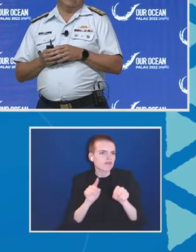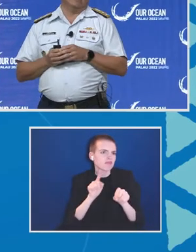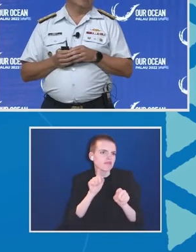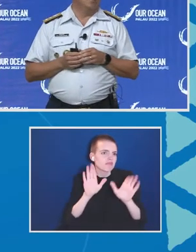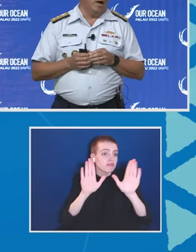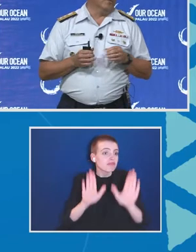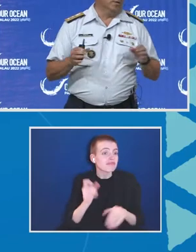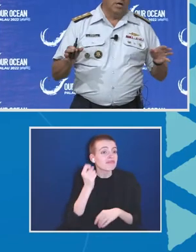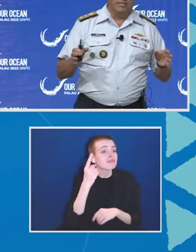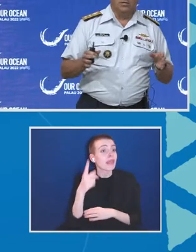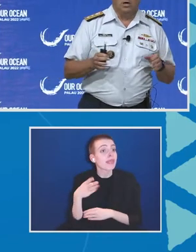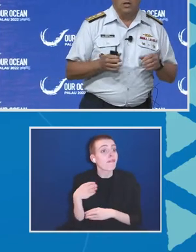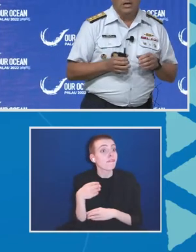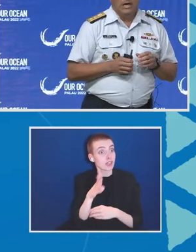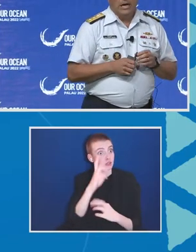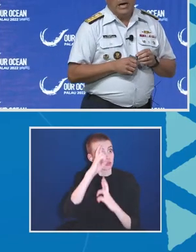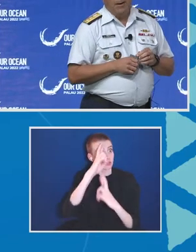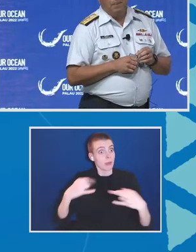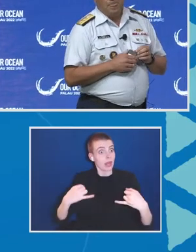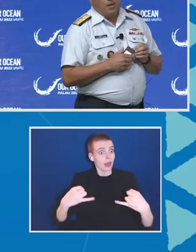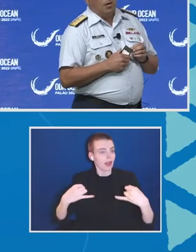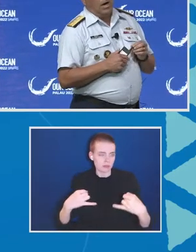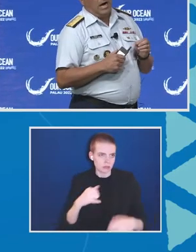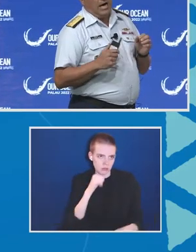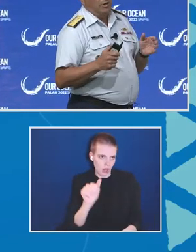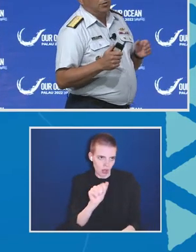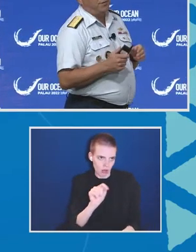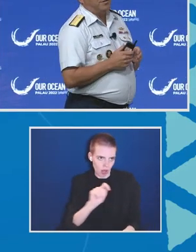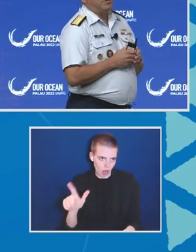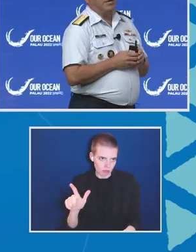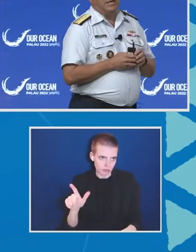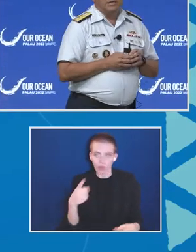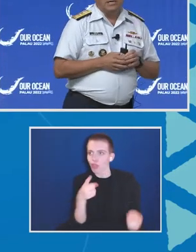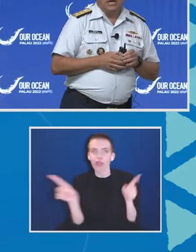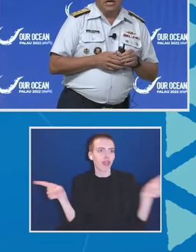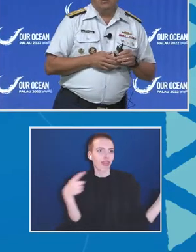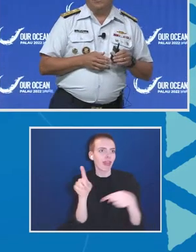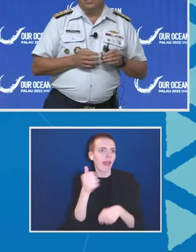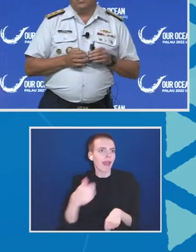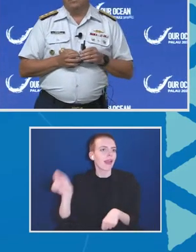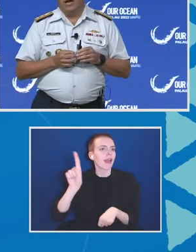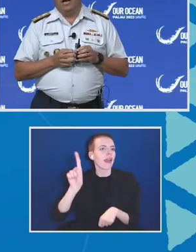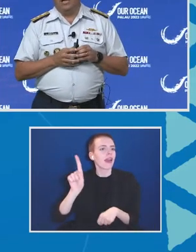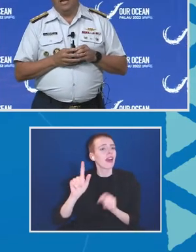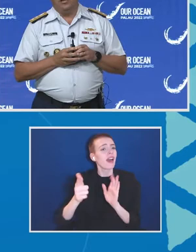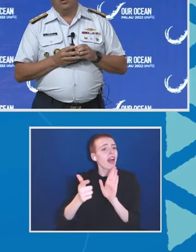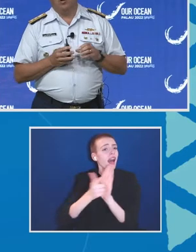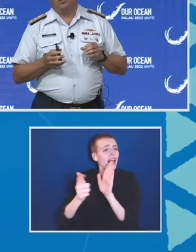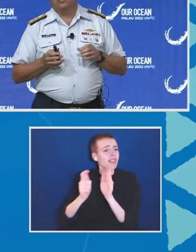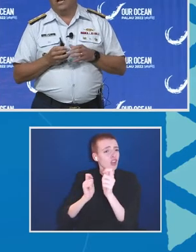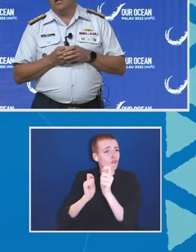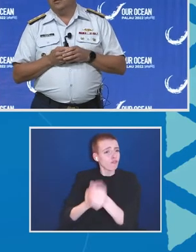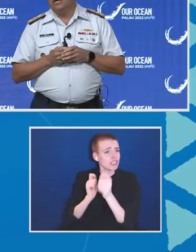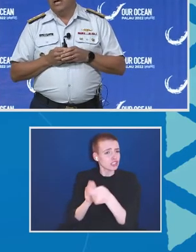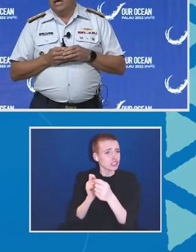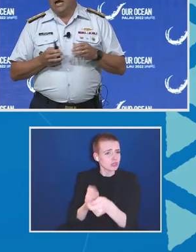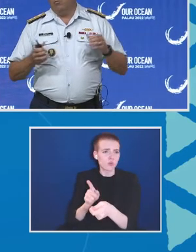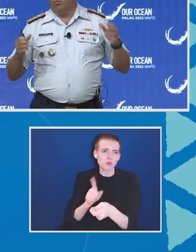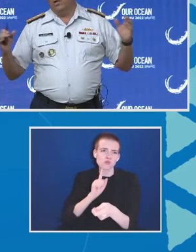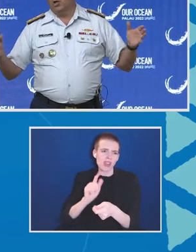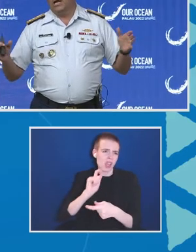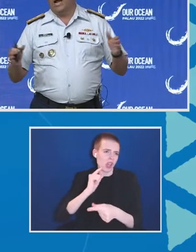don't recognize those boundary lines at all. You know, IUU fishing is, as we've talked about, a global challenge.